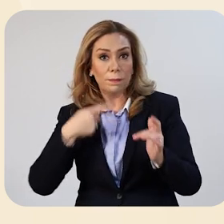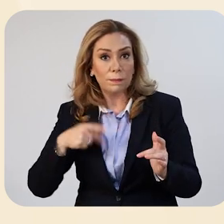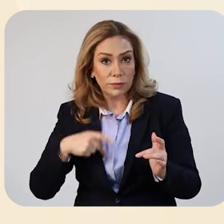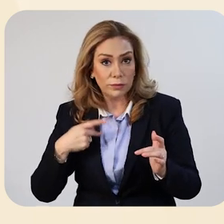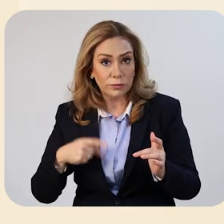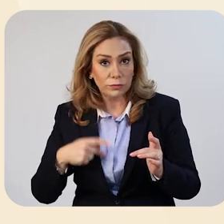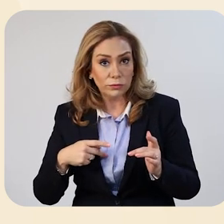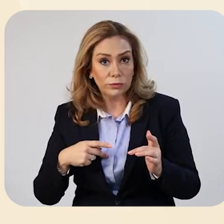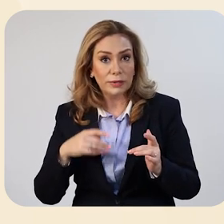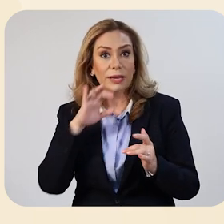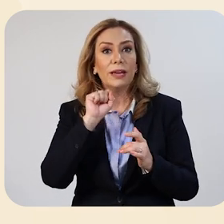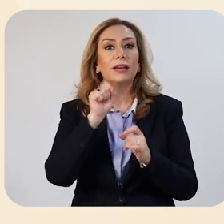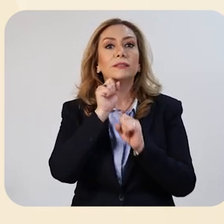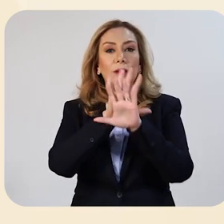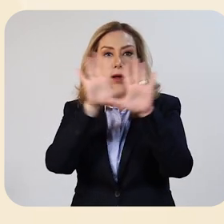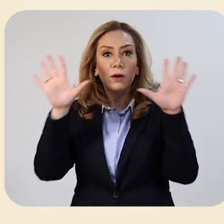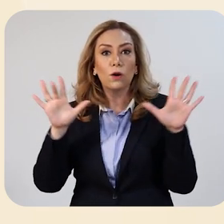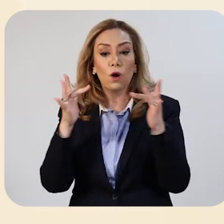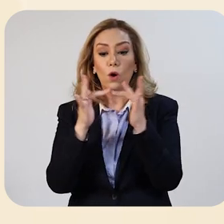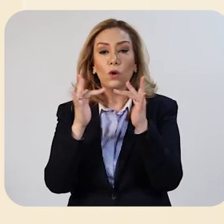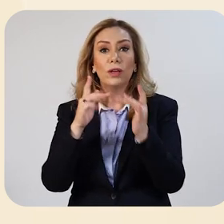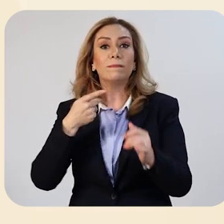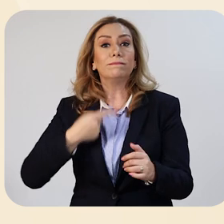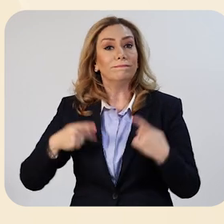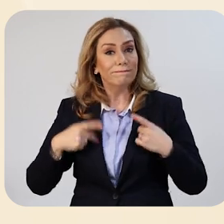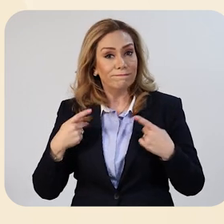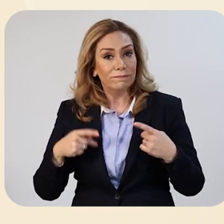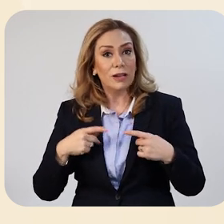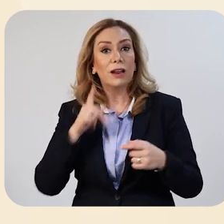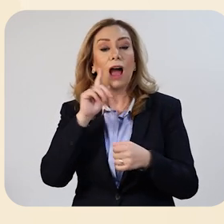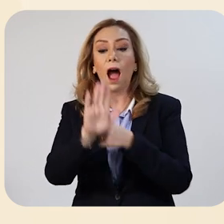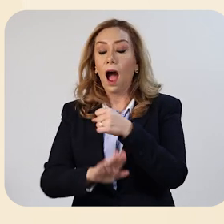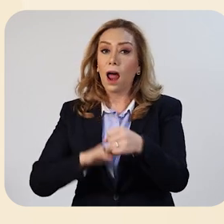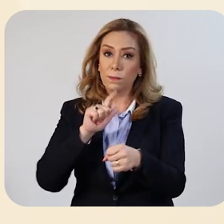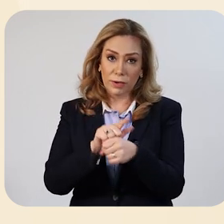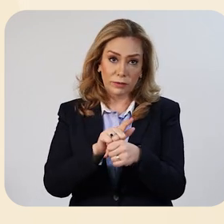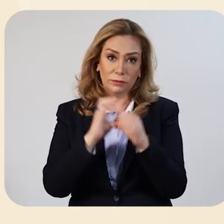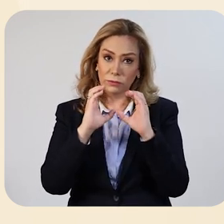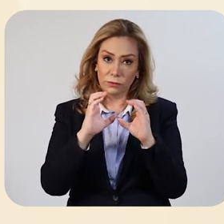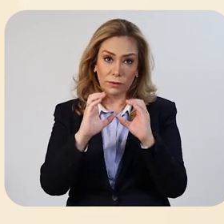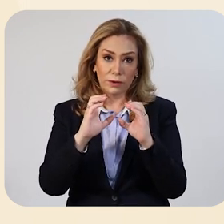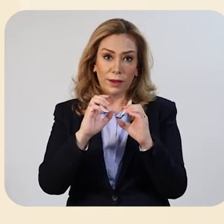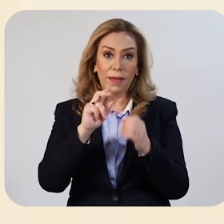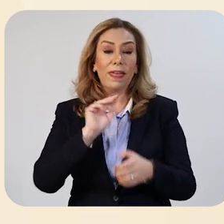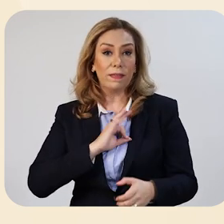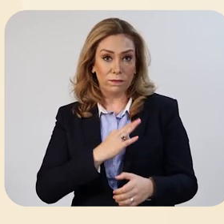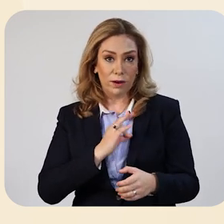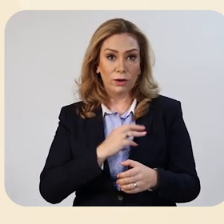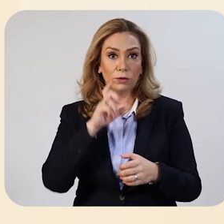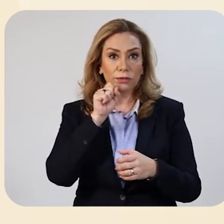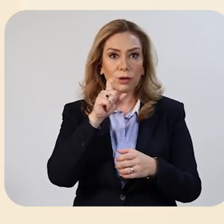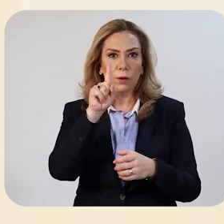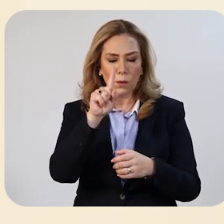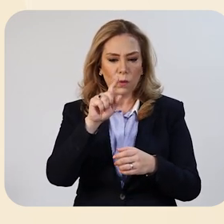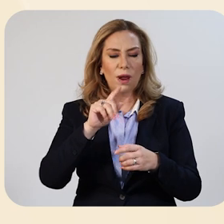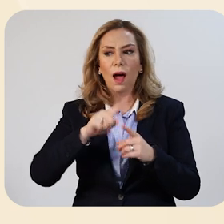is attributed to close contact between people and infected animals. The virus can be transmitted from one person to